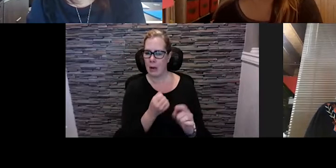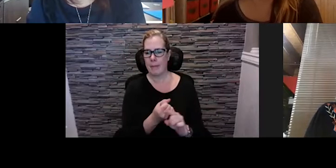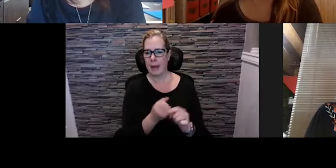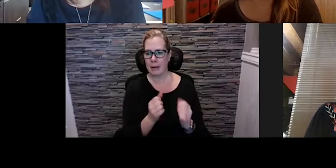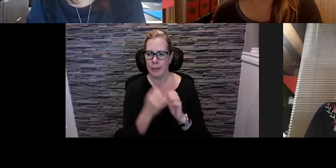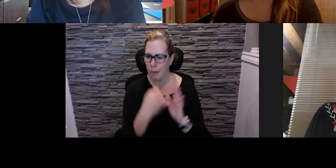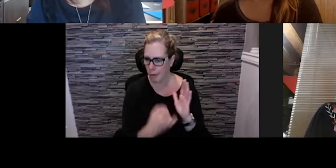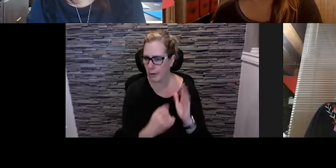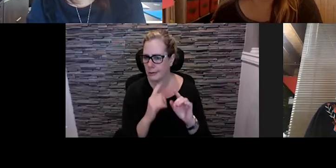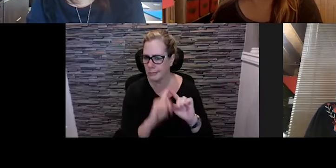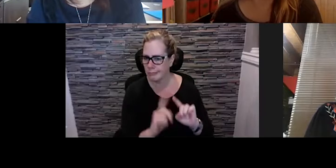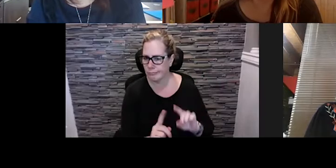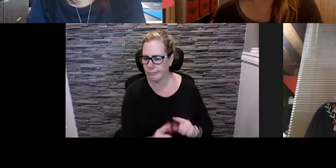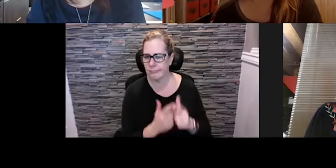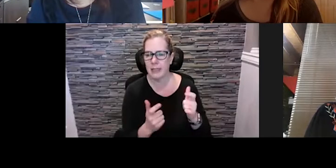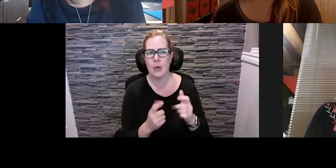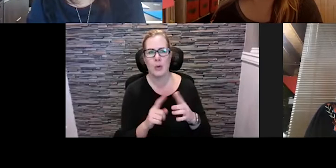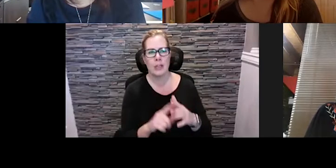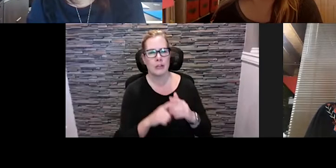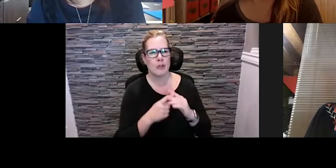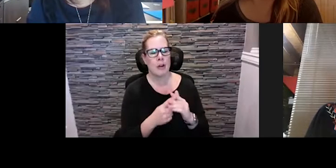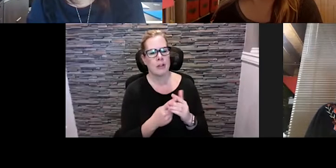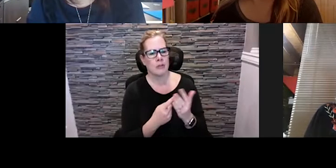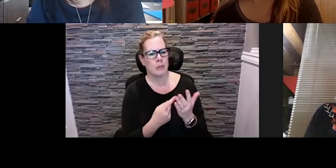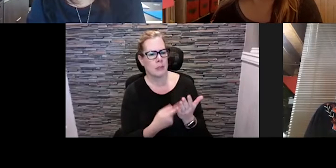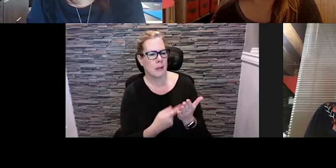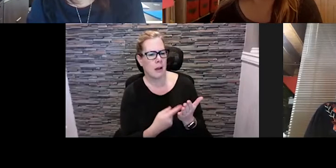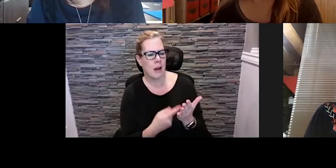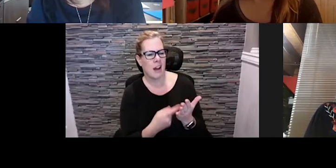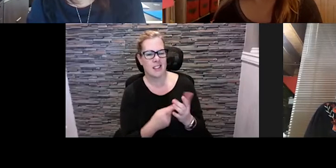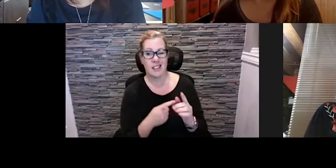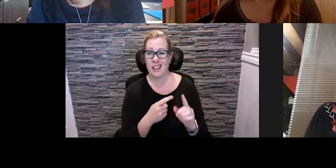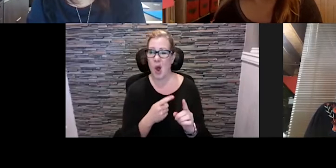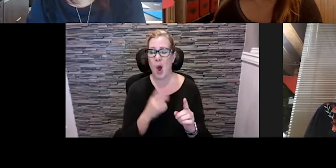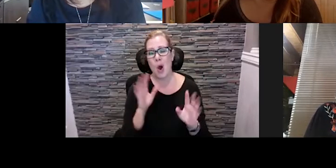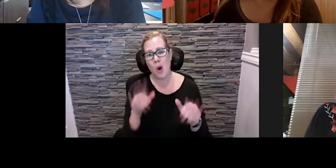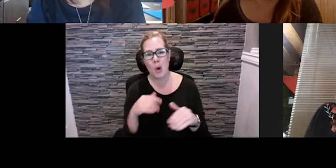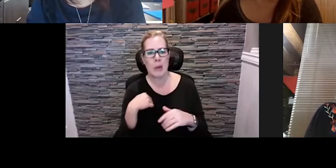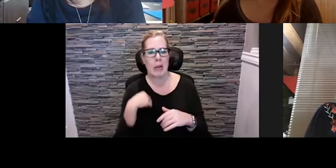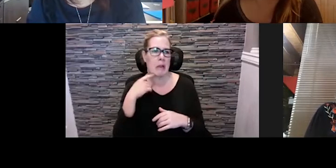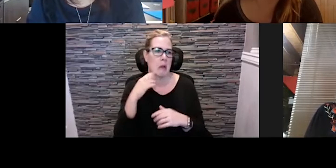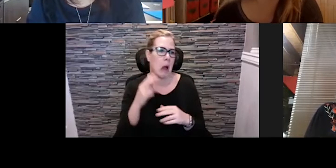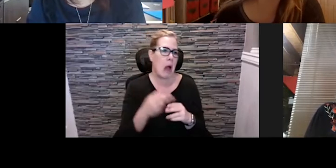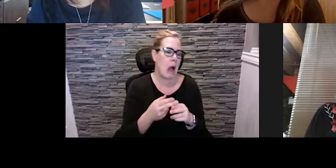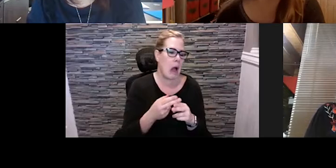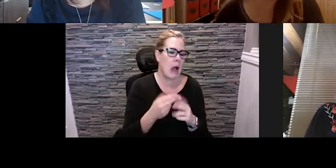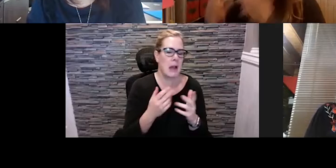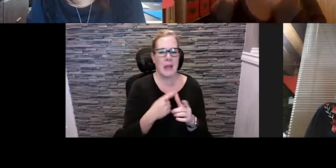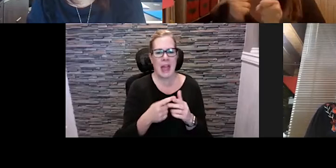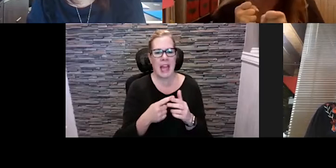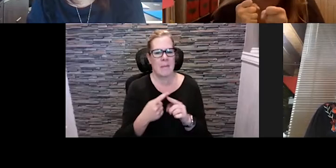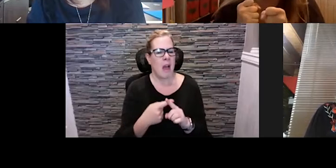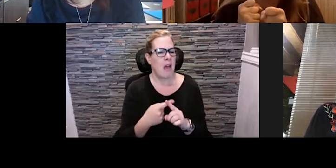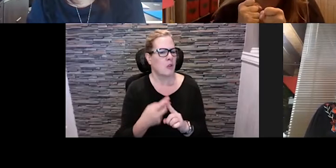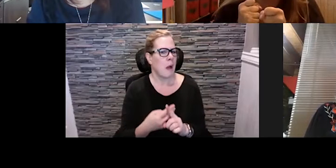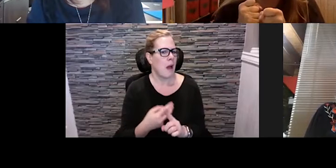we started to talk about, you know, how we all thought this was going to be a few weeks and then maybe it might be a few months, but we'd